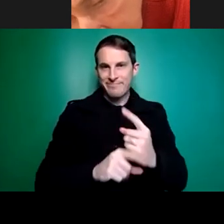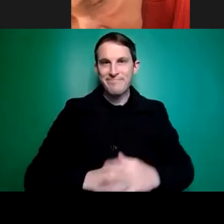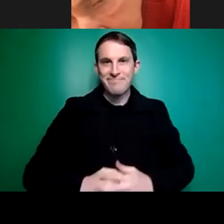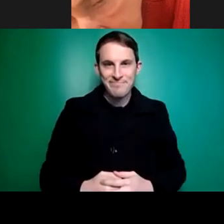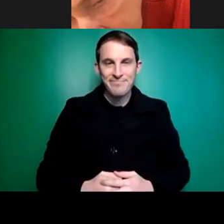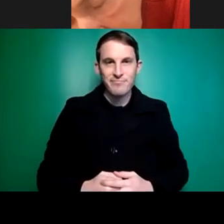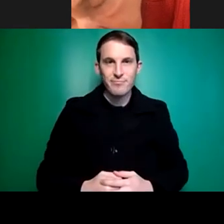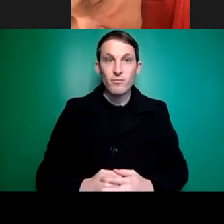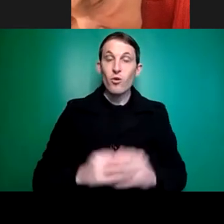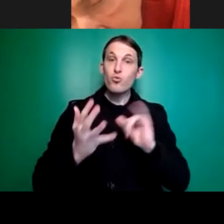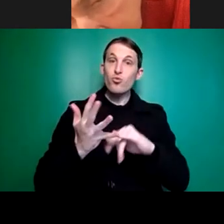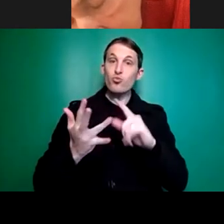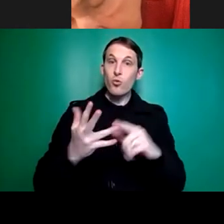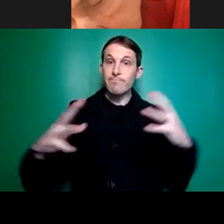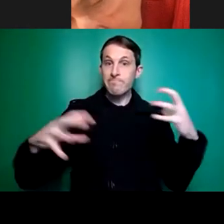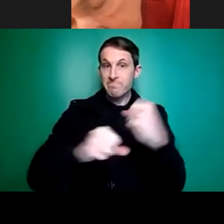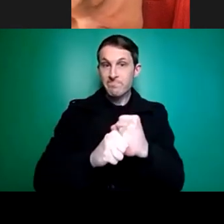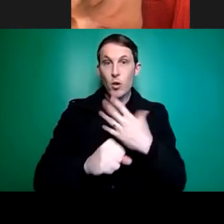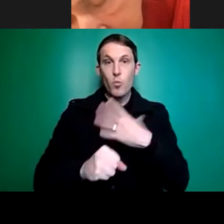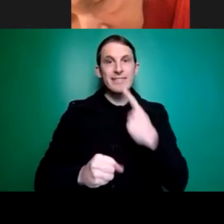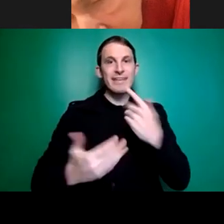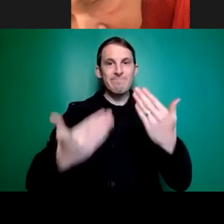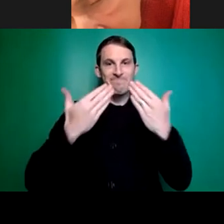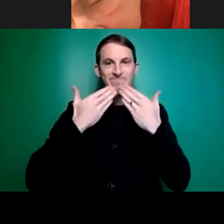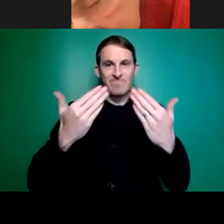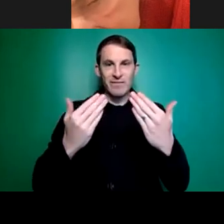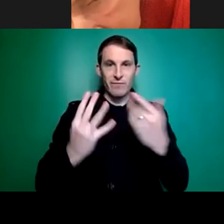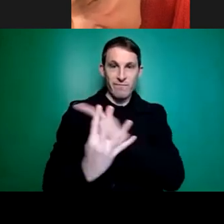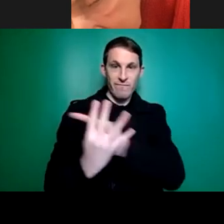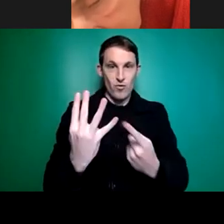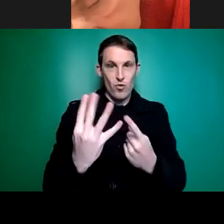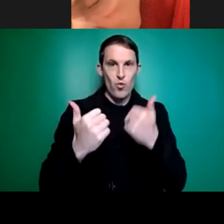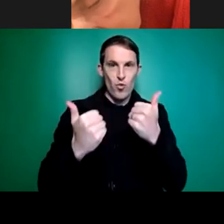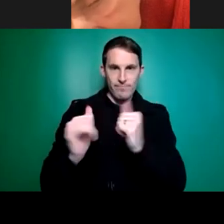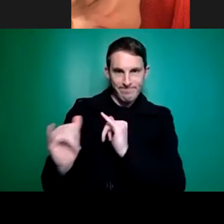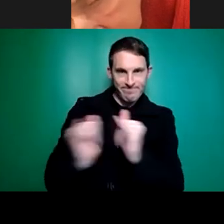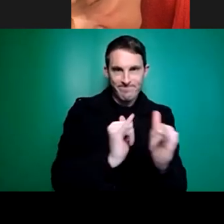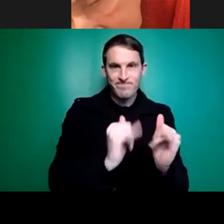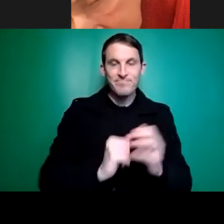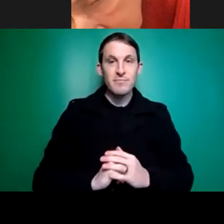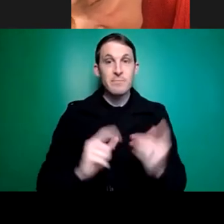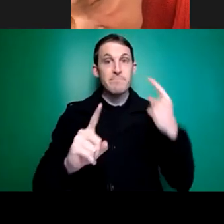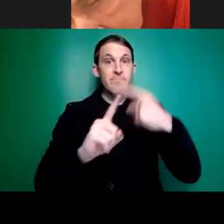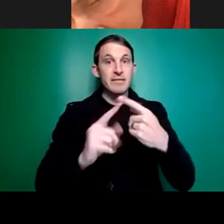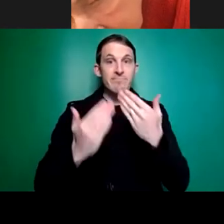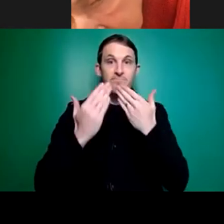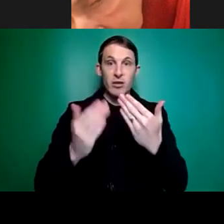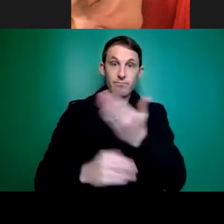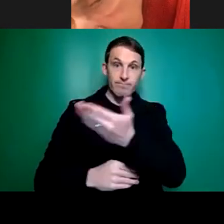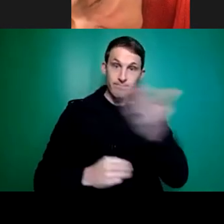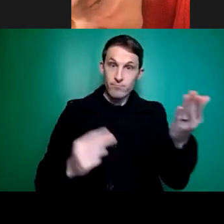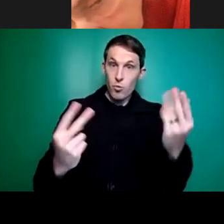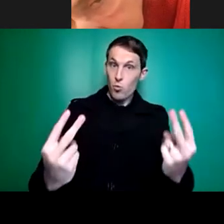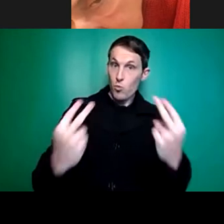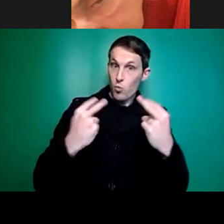thank you to all of you for being panellists, and thank you to the audience who've